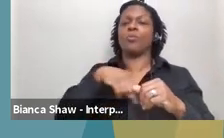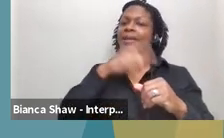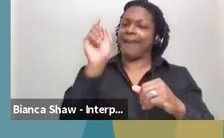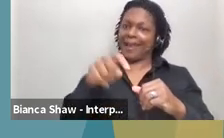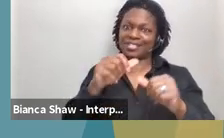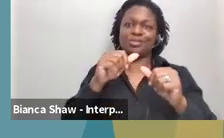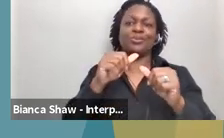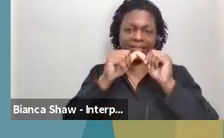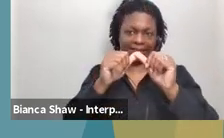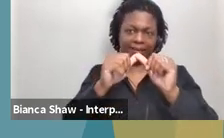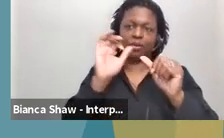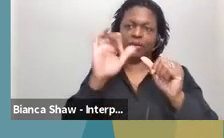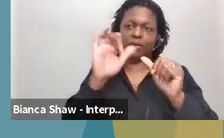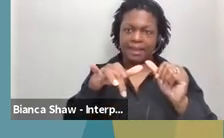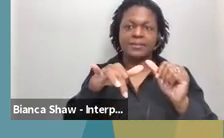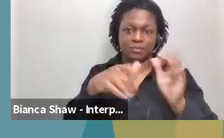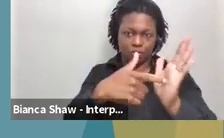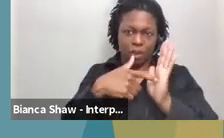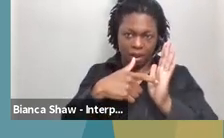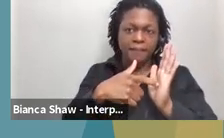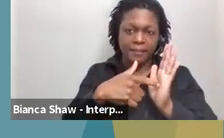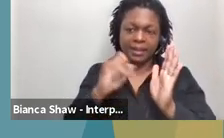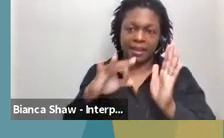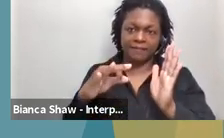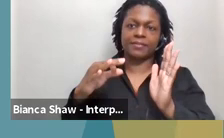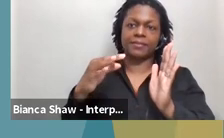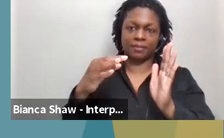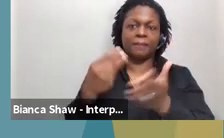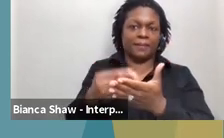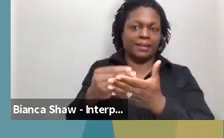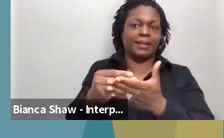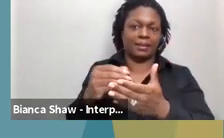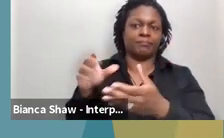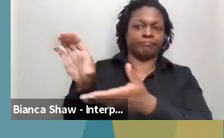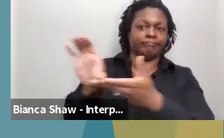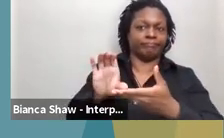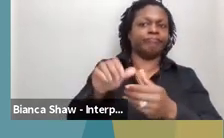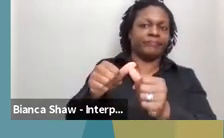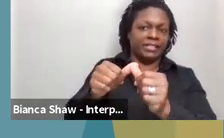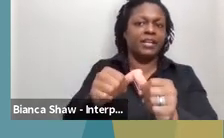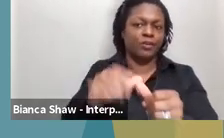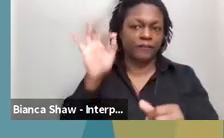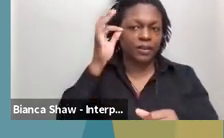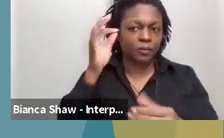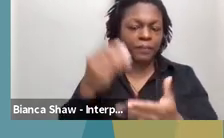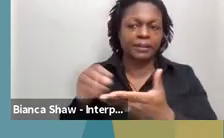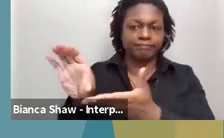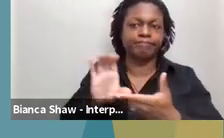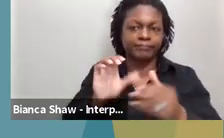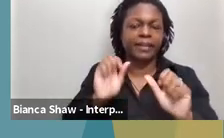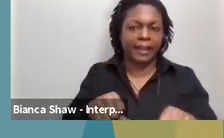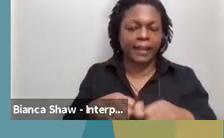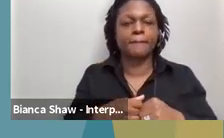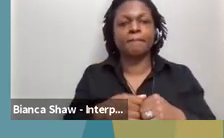keep our federal funding. Services, COVID specific services through Medicaid include vaccination